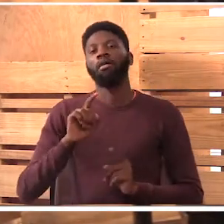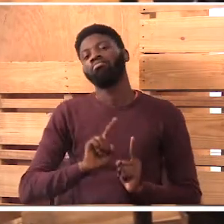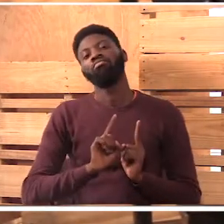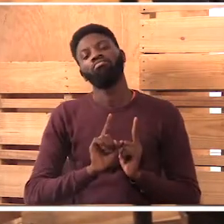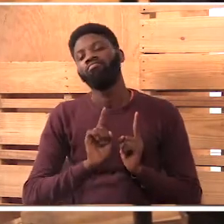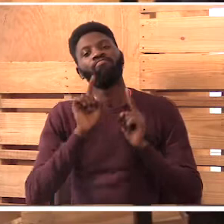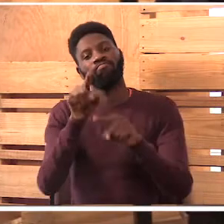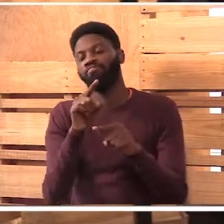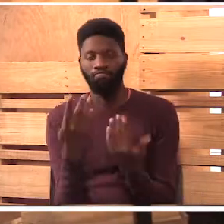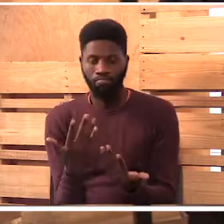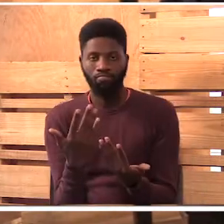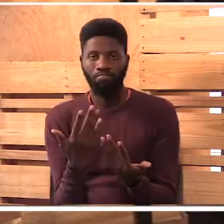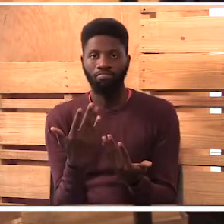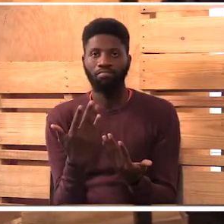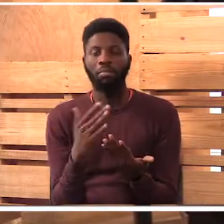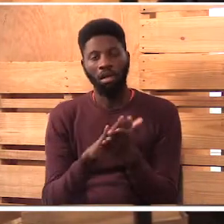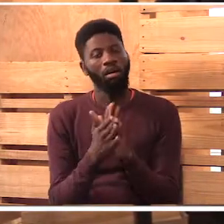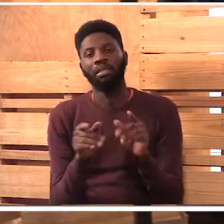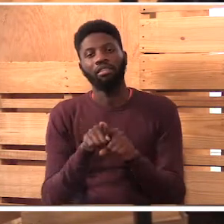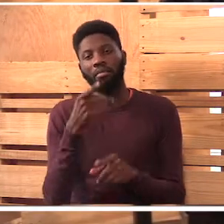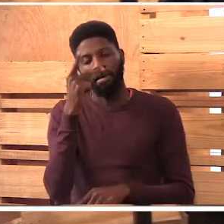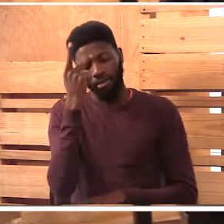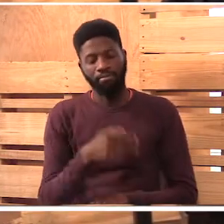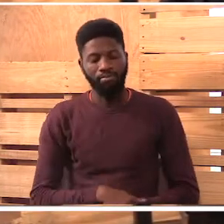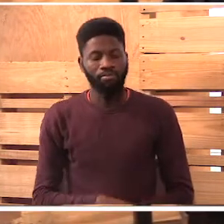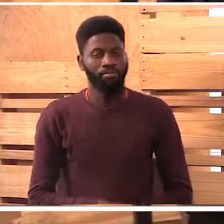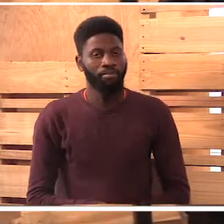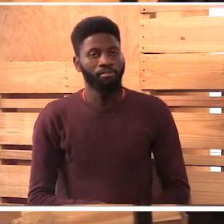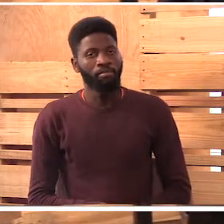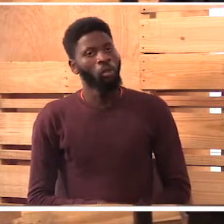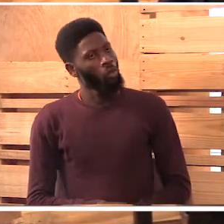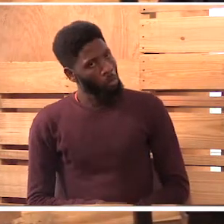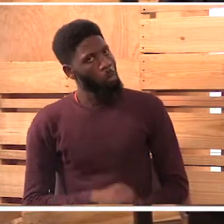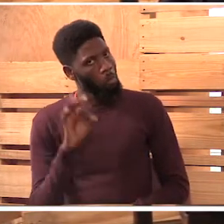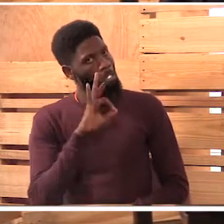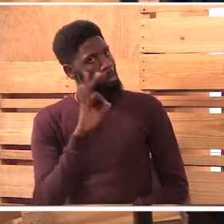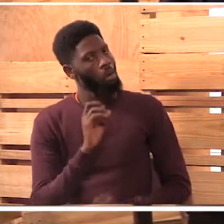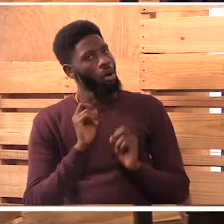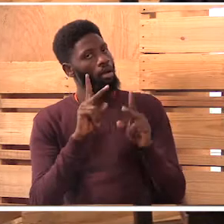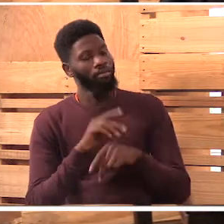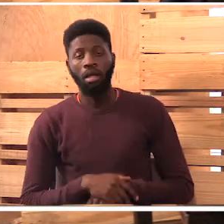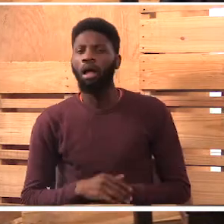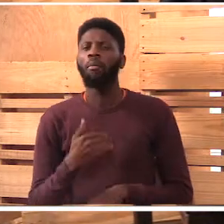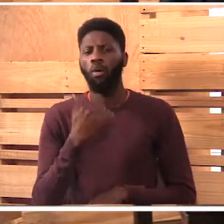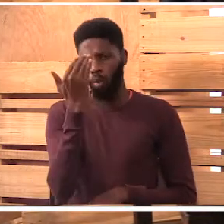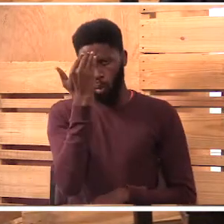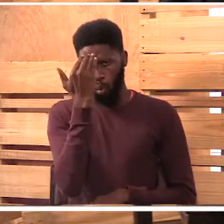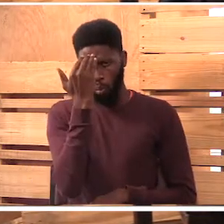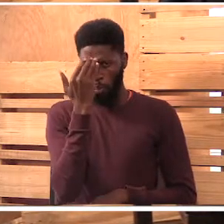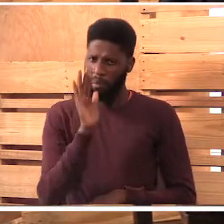you take over the, unahendeleza. Oh, okay. I know your parents are very,